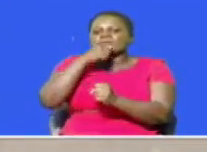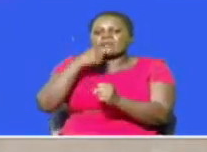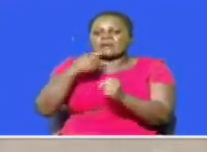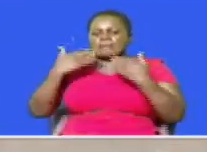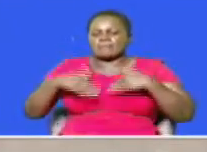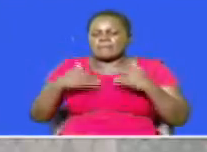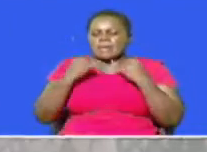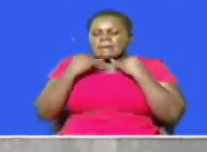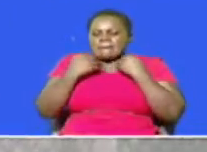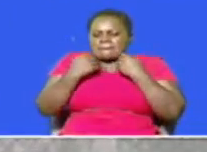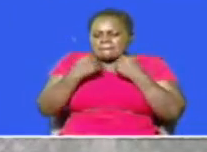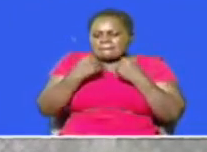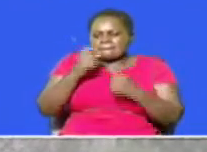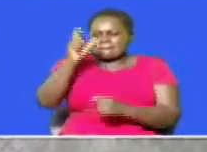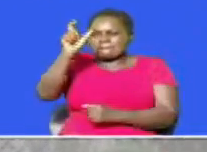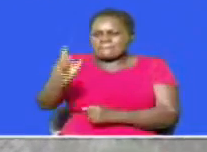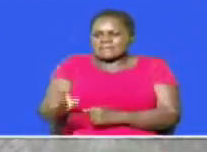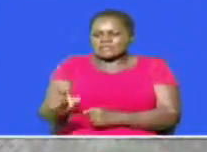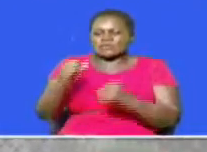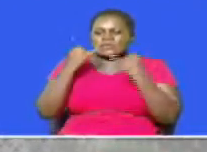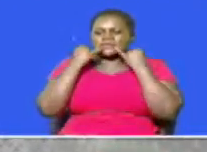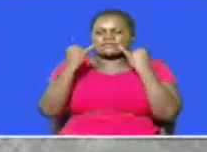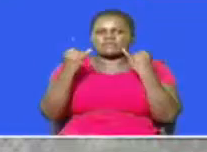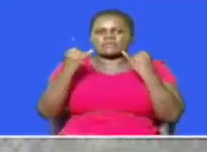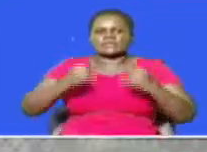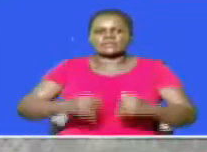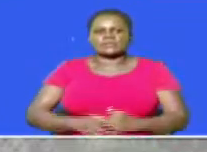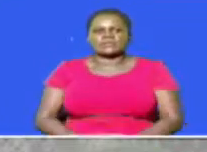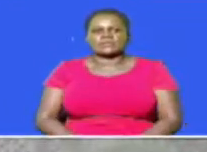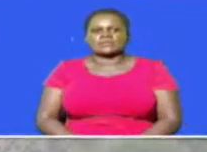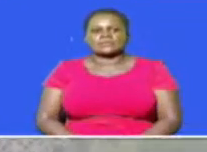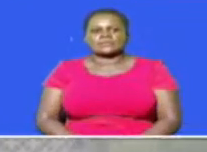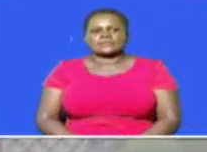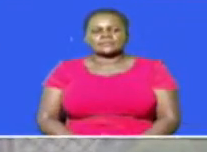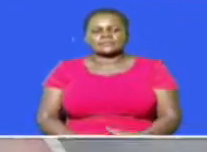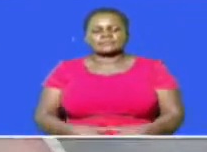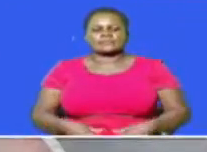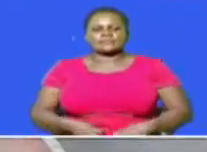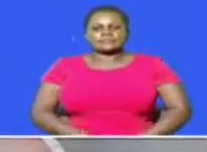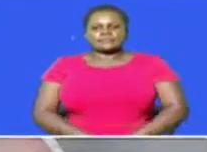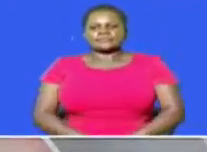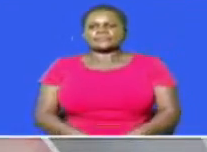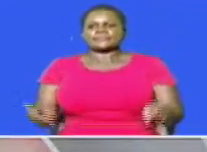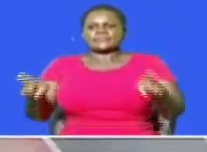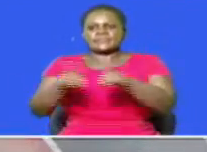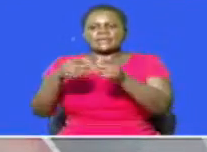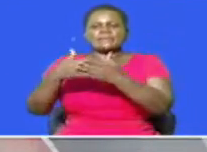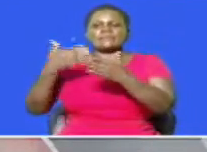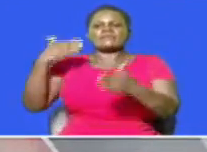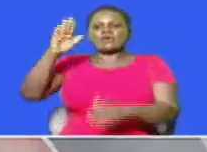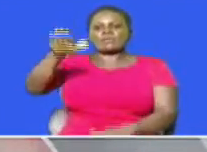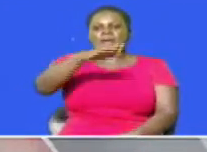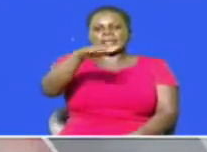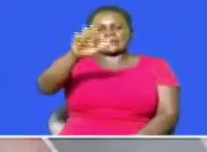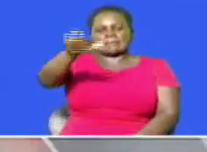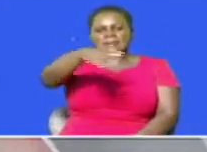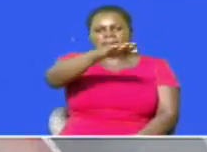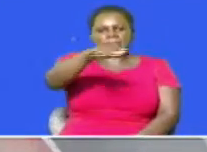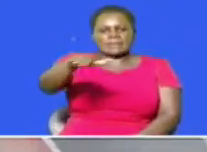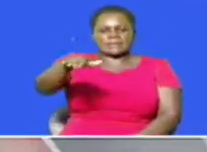personal data chris dairu ktn news nairobi now just like the previous parliaments the national assembly's